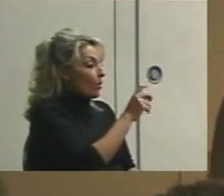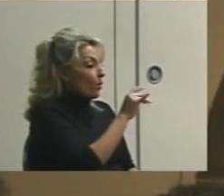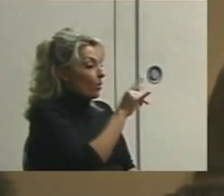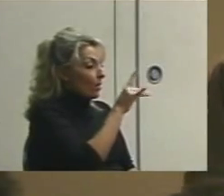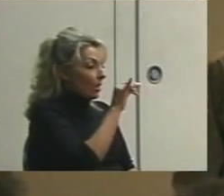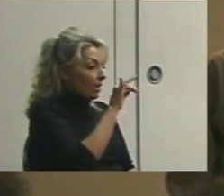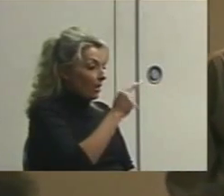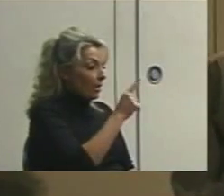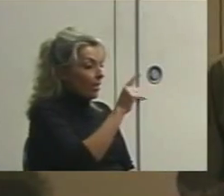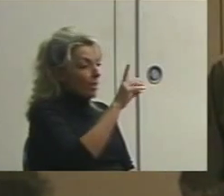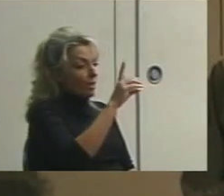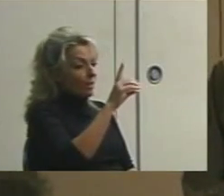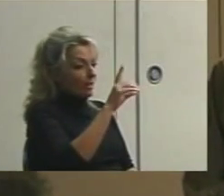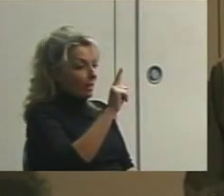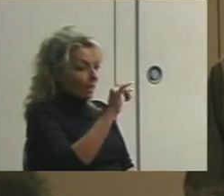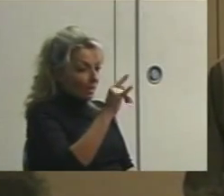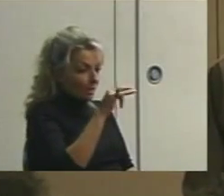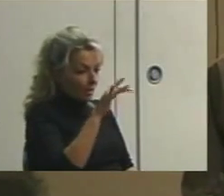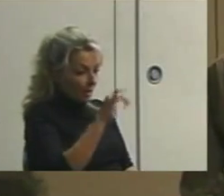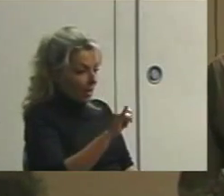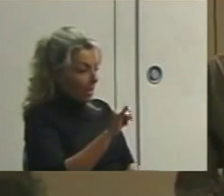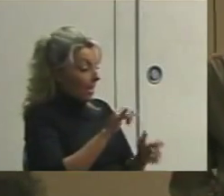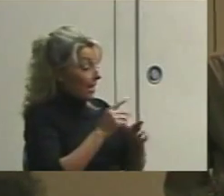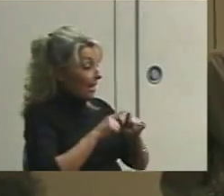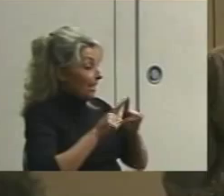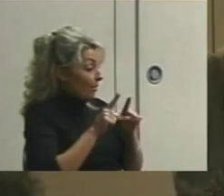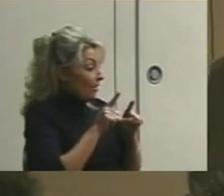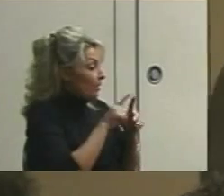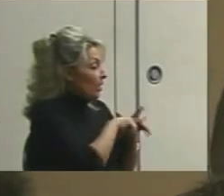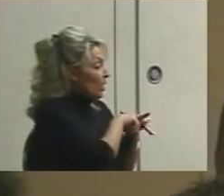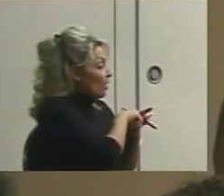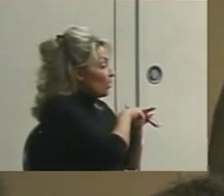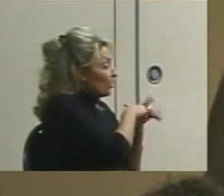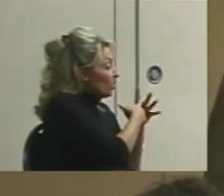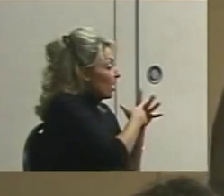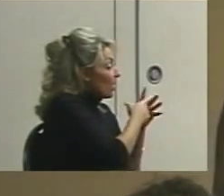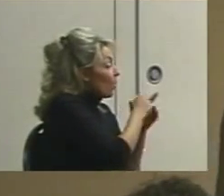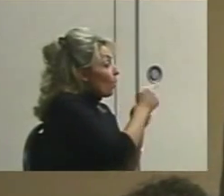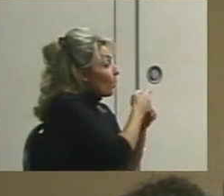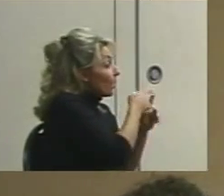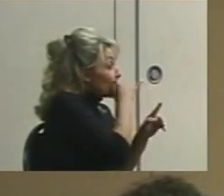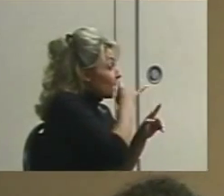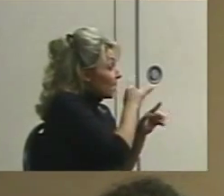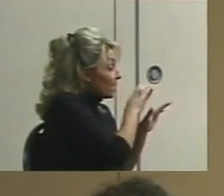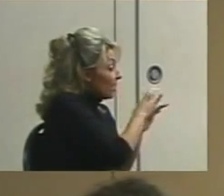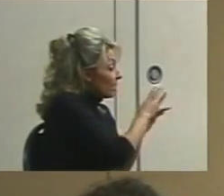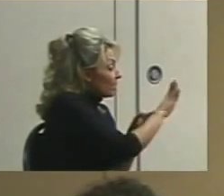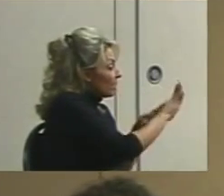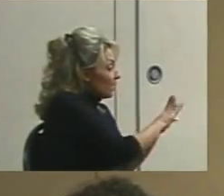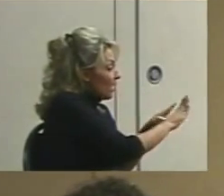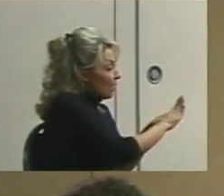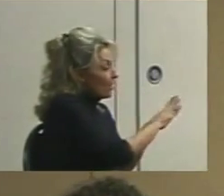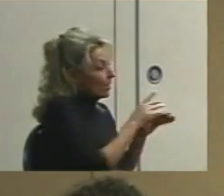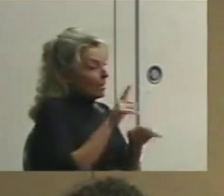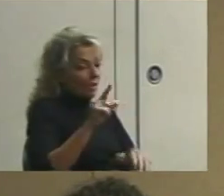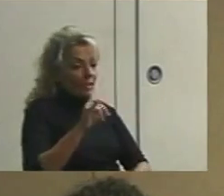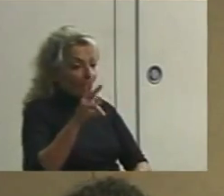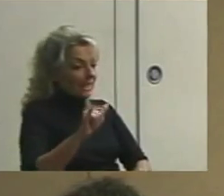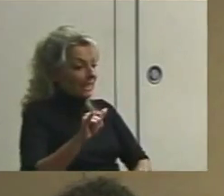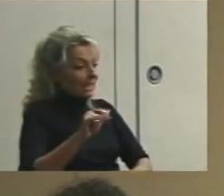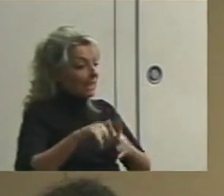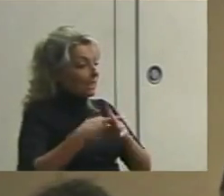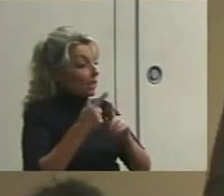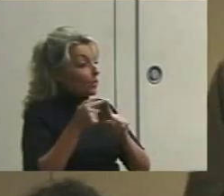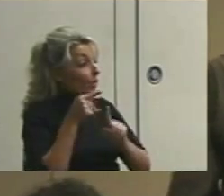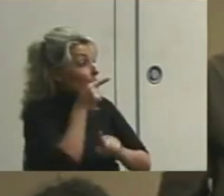you start and stop the watch based on what the kid does. In latency recording, you start the watch based on what you do and stop it based upon